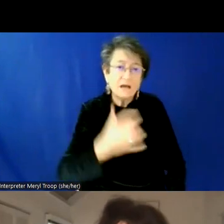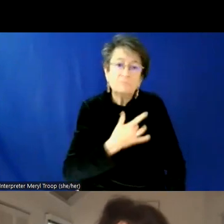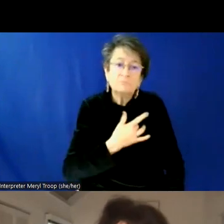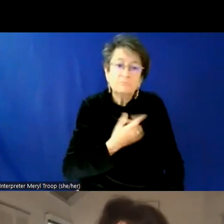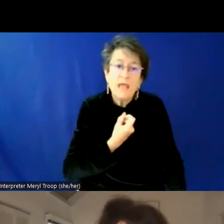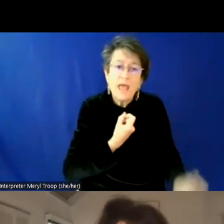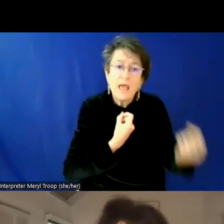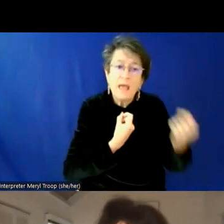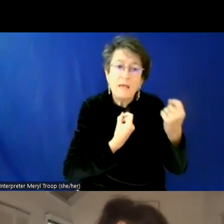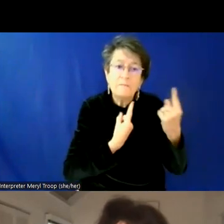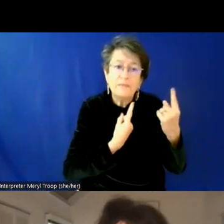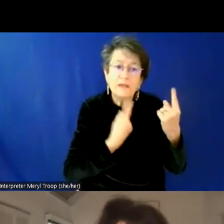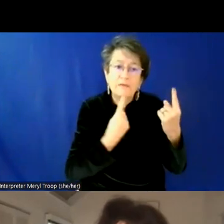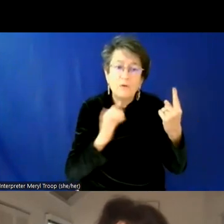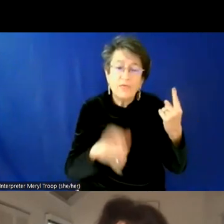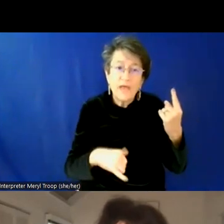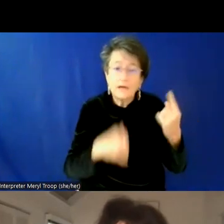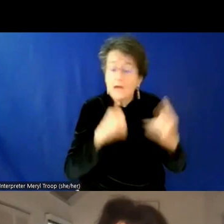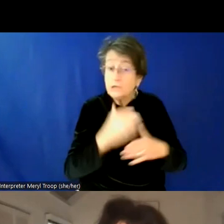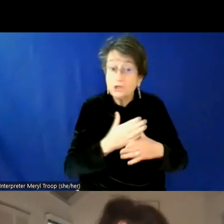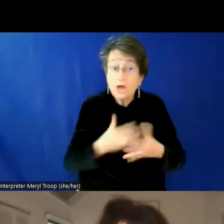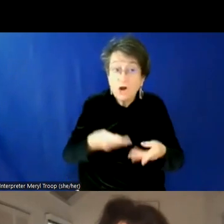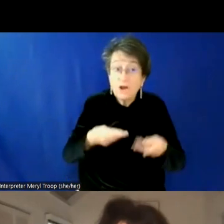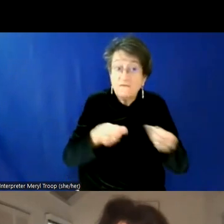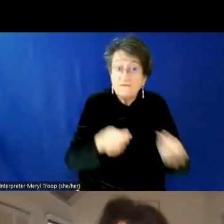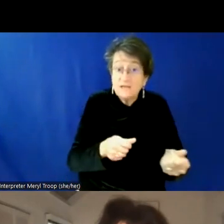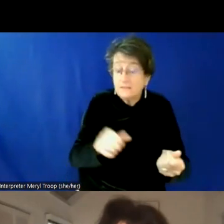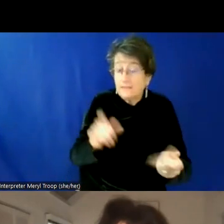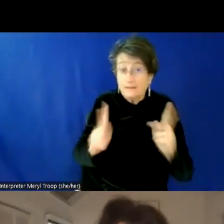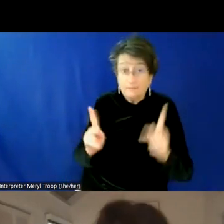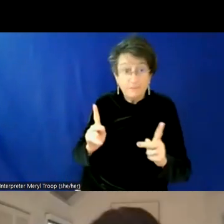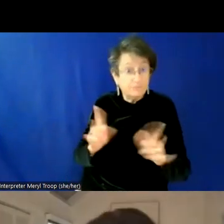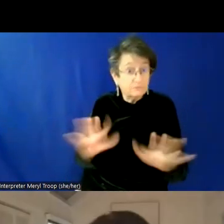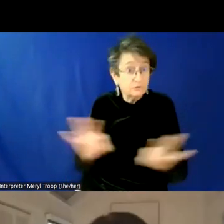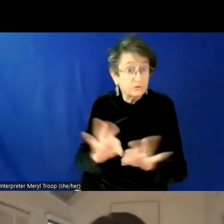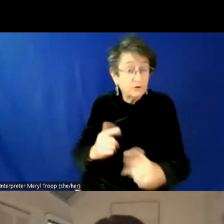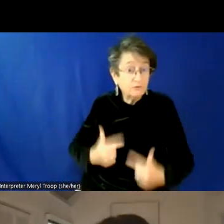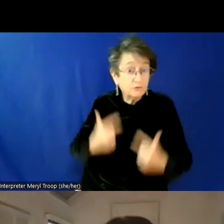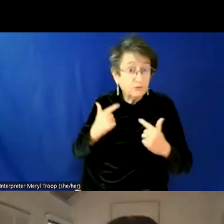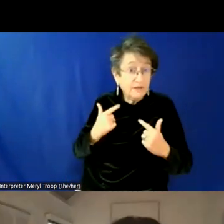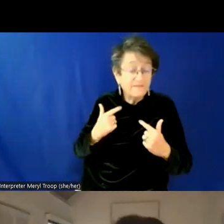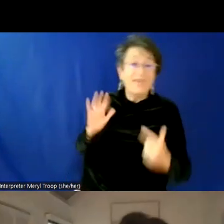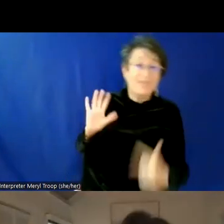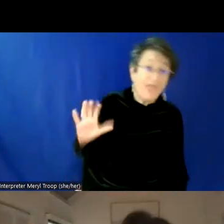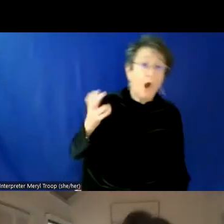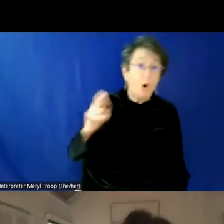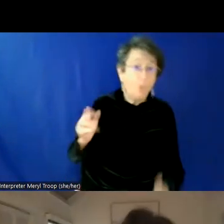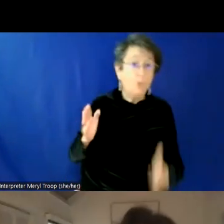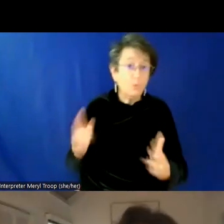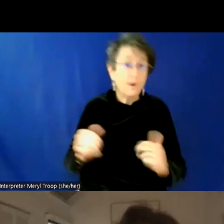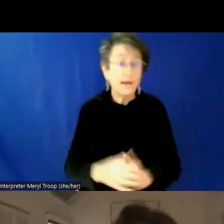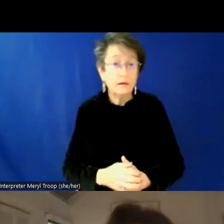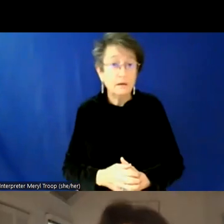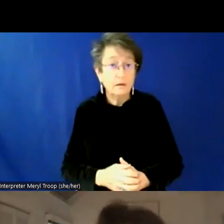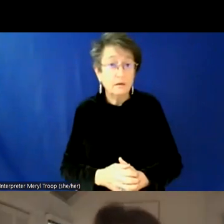having that, that shared investment of people deserve to live lives on their own terms with equal access to choice about that. And I think that the